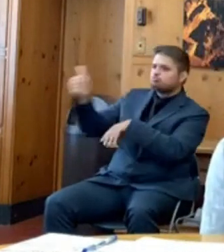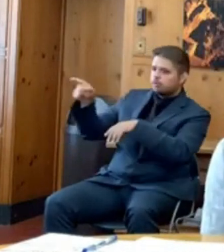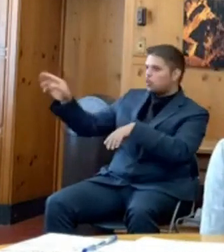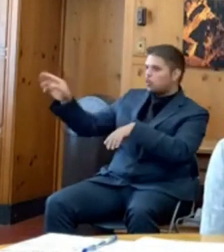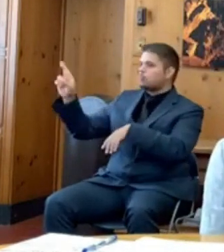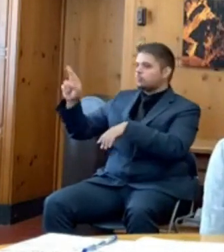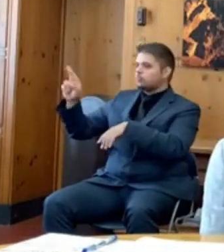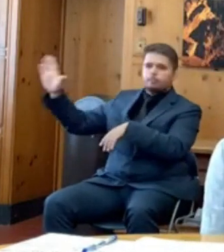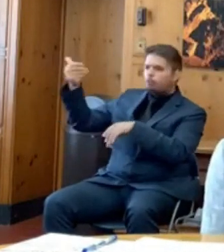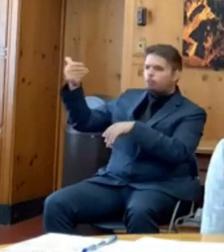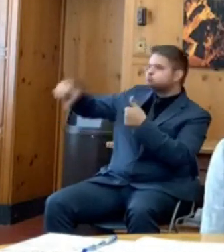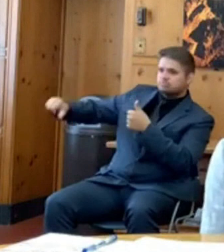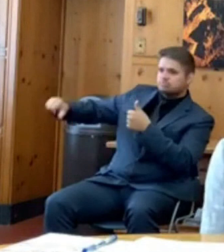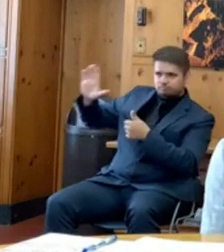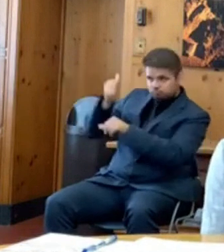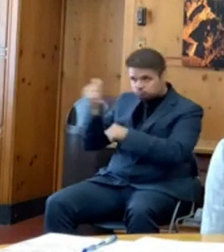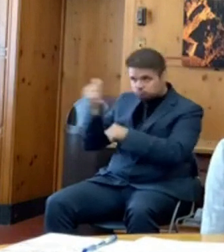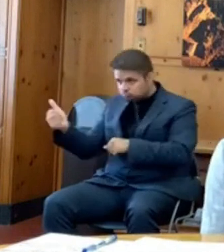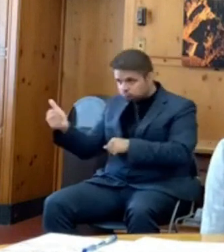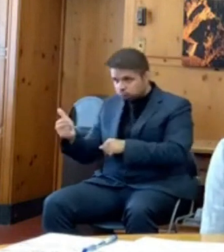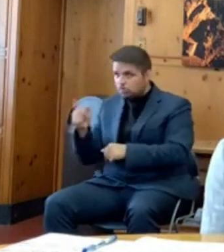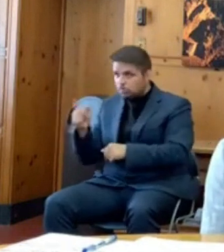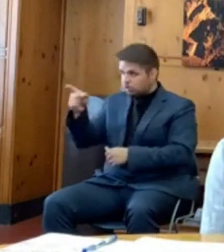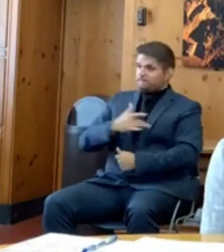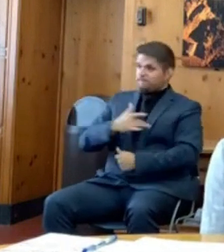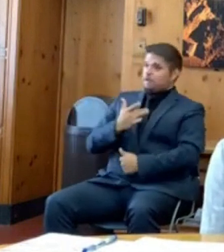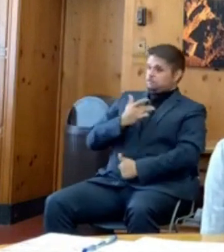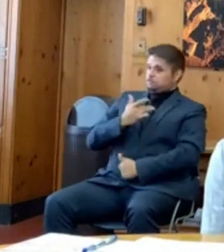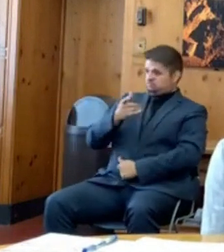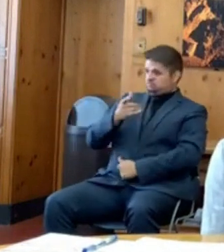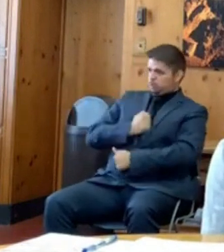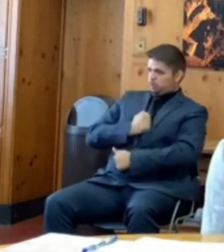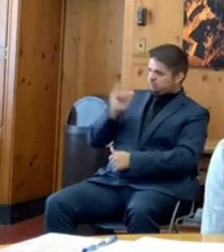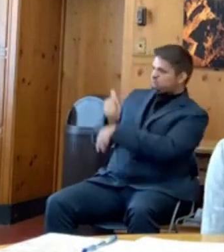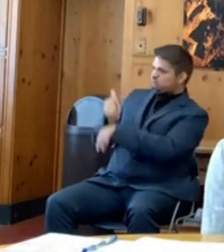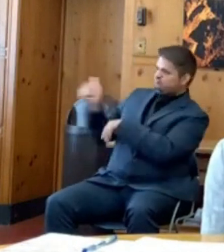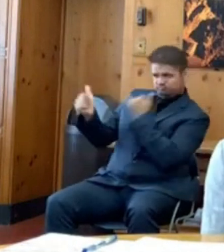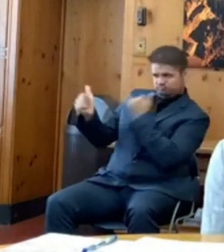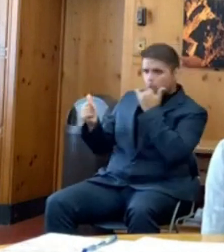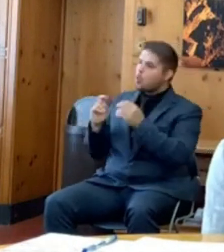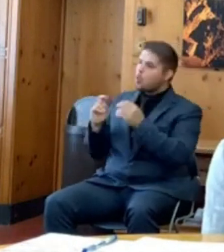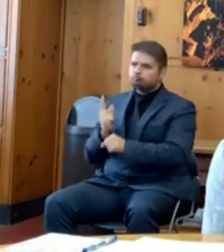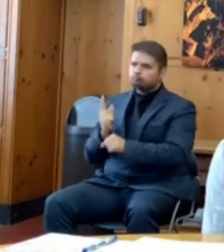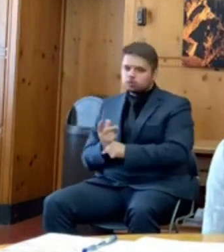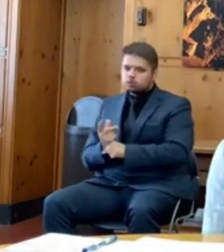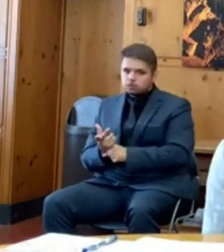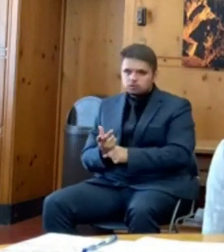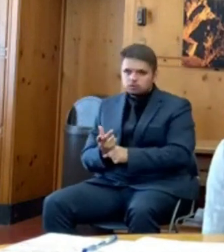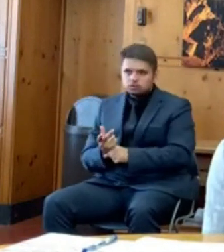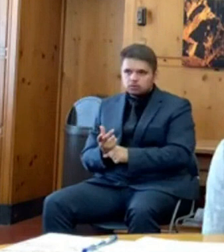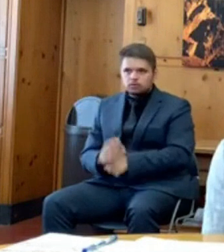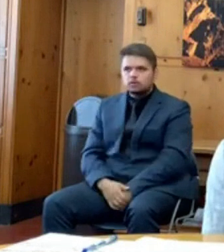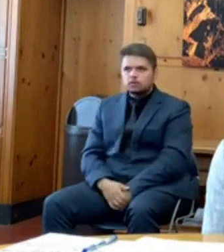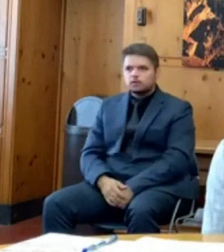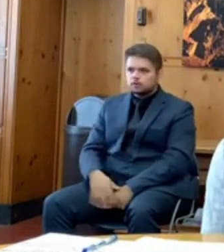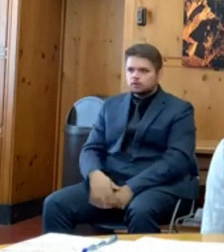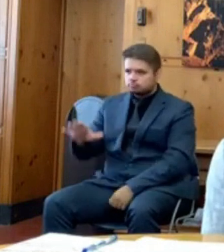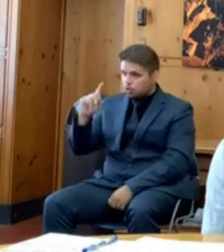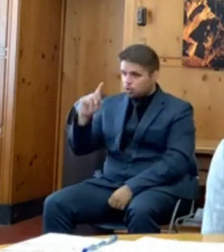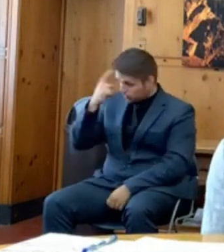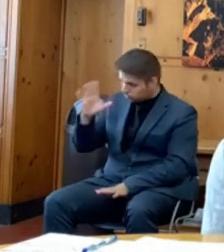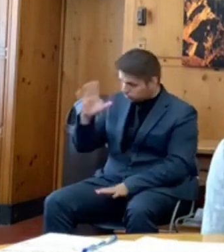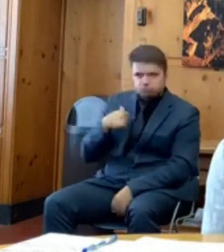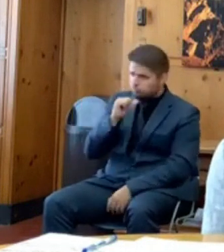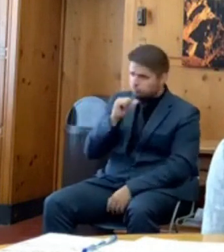that. Do you regret how you approached that situation? Absolutely not. Like I said, it's really easy to play the blame game.